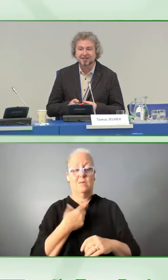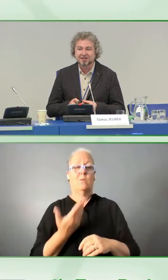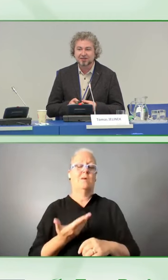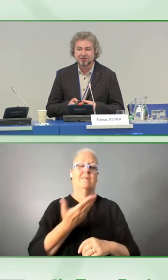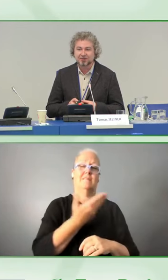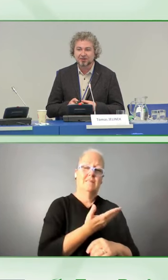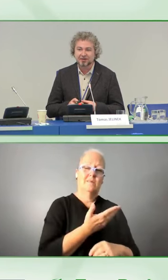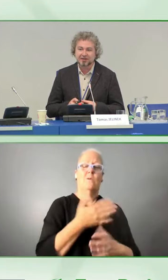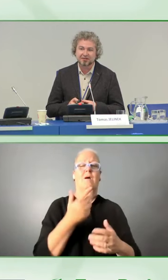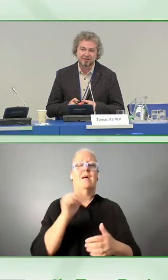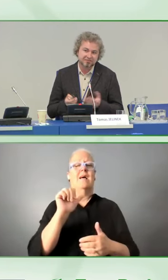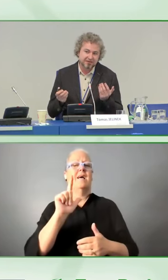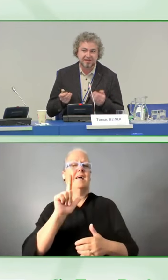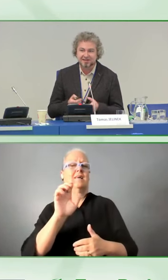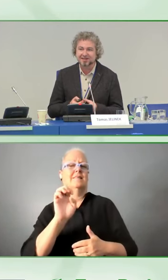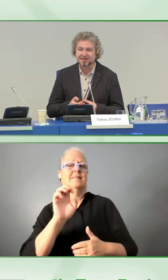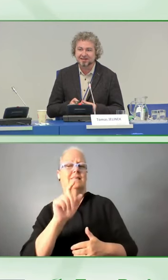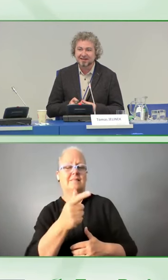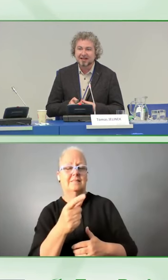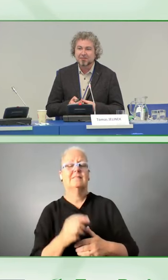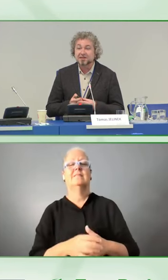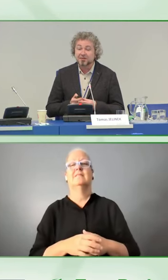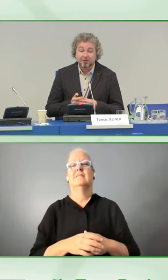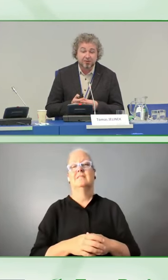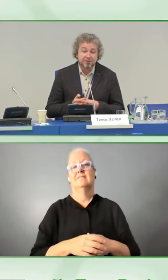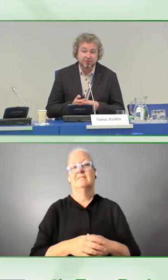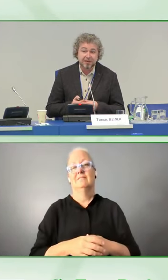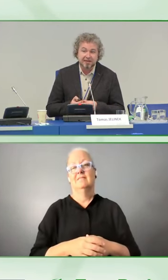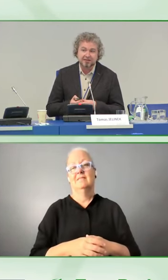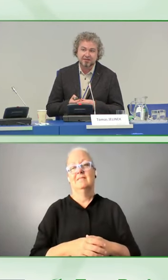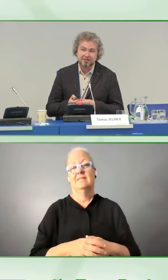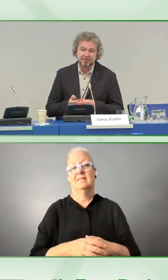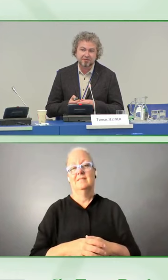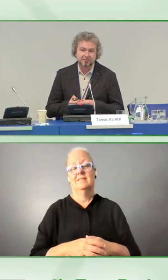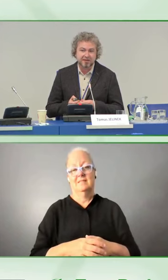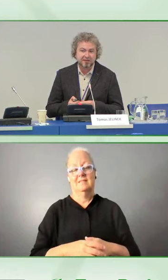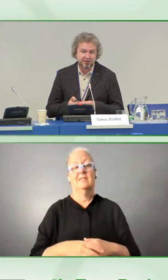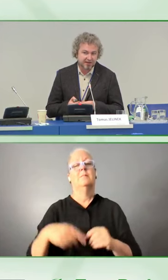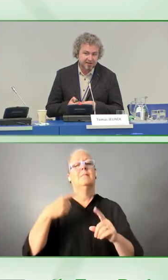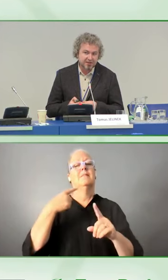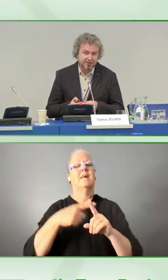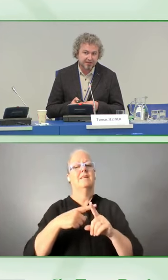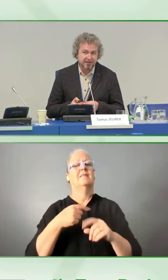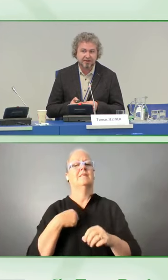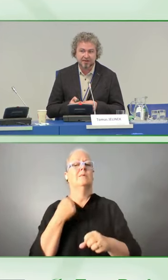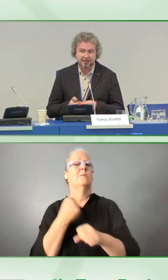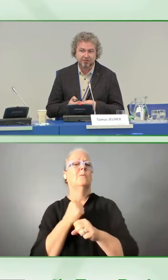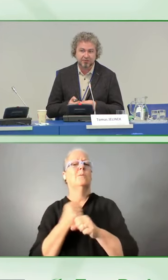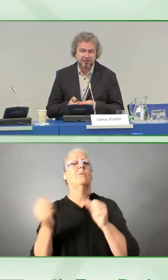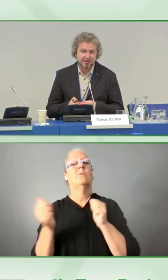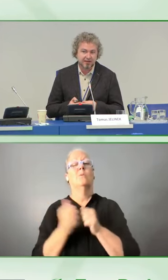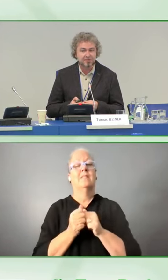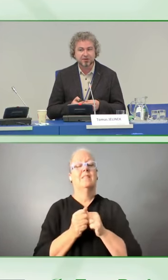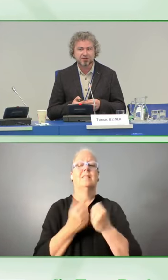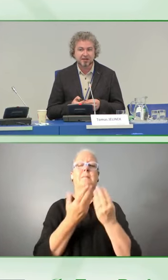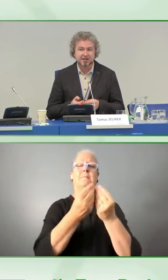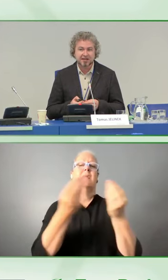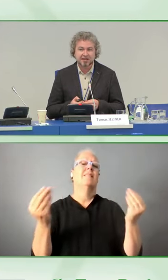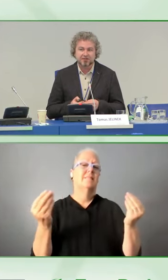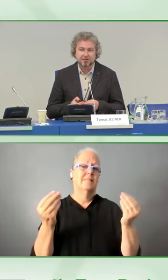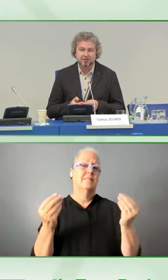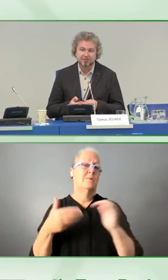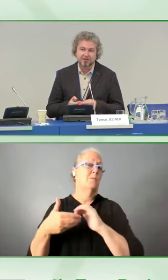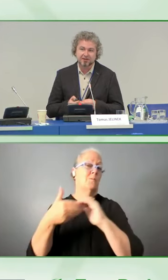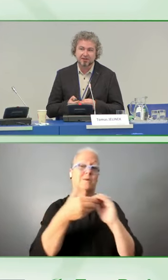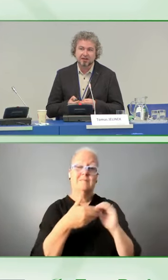So we are also working with many organizations around the world, especially